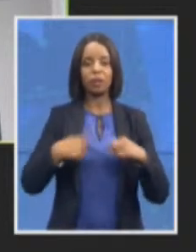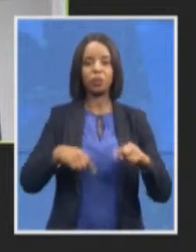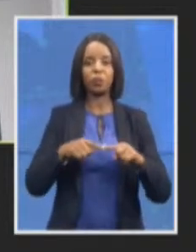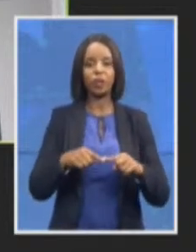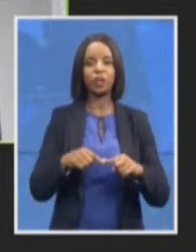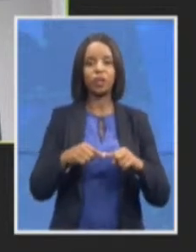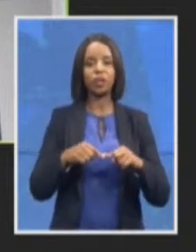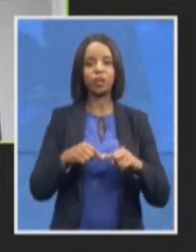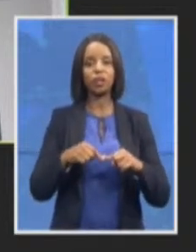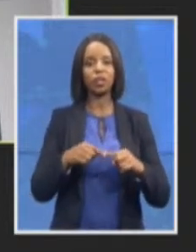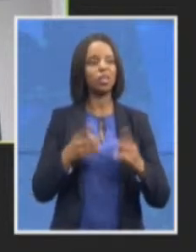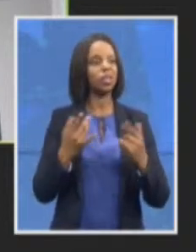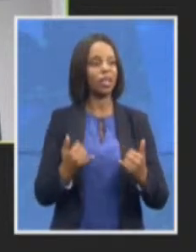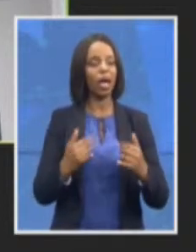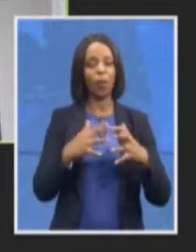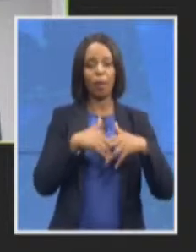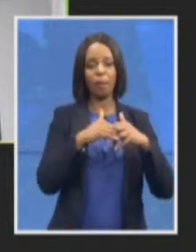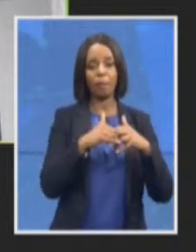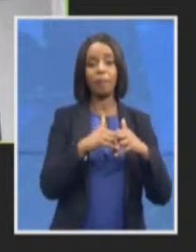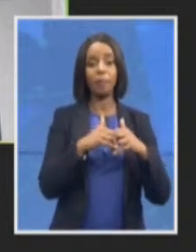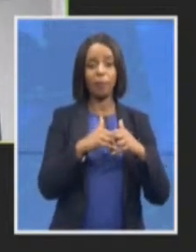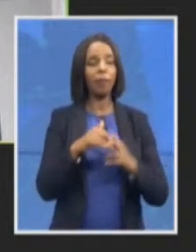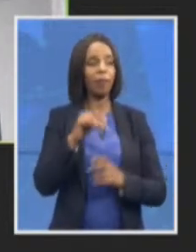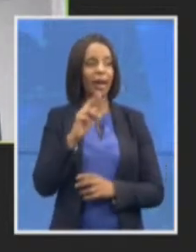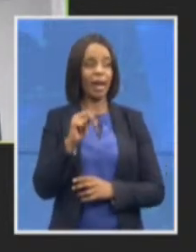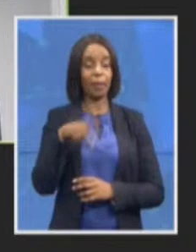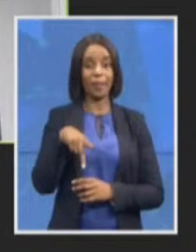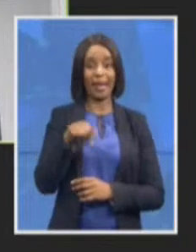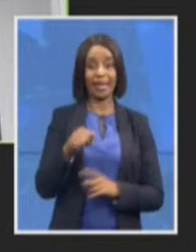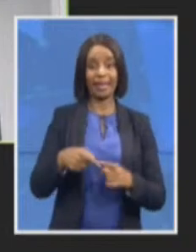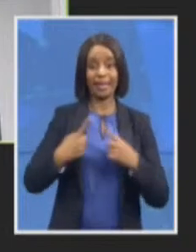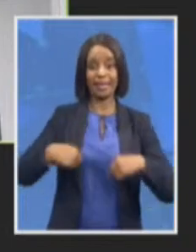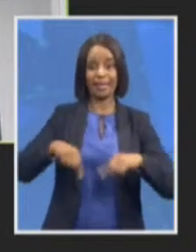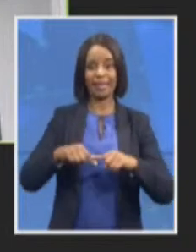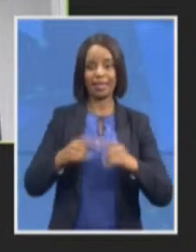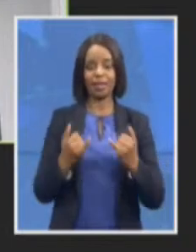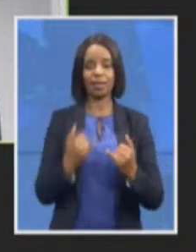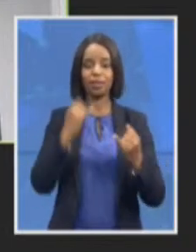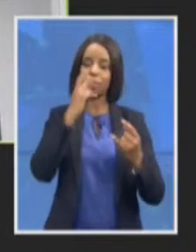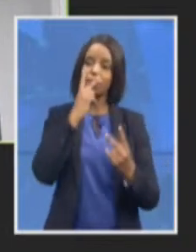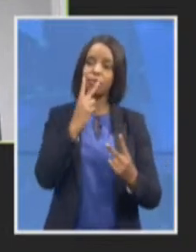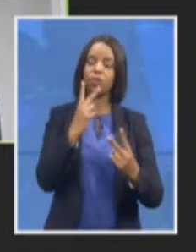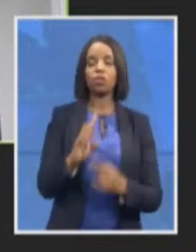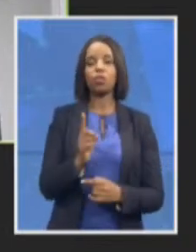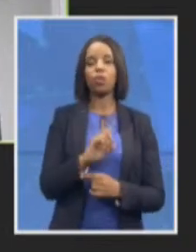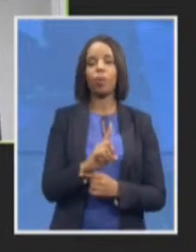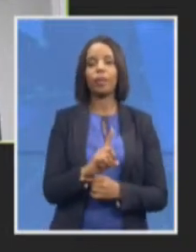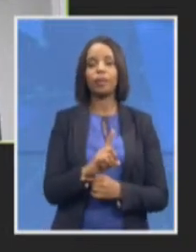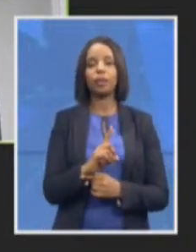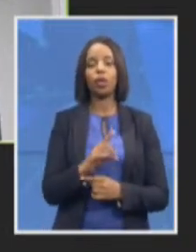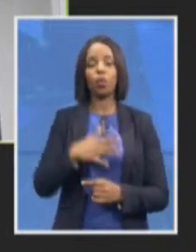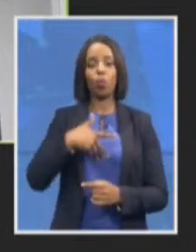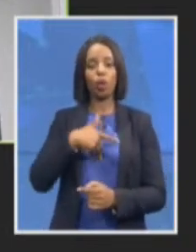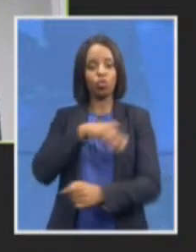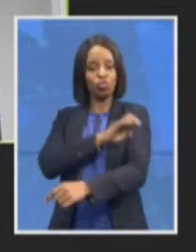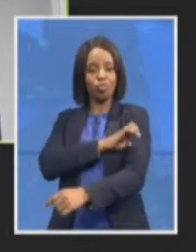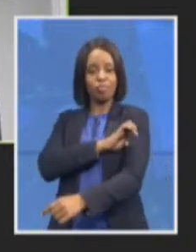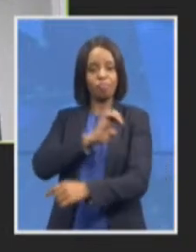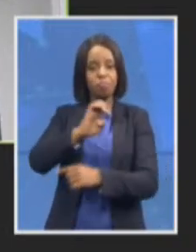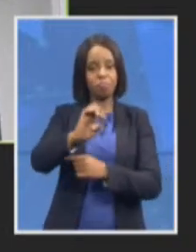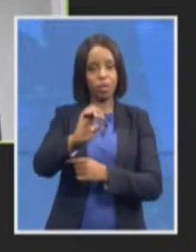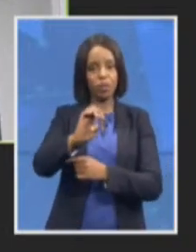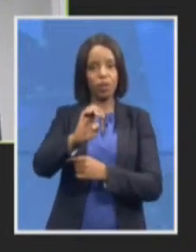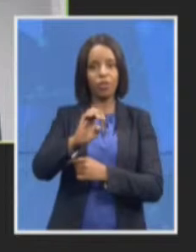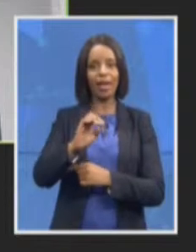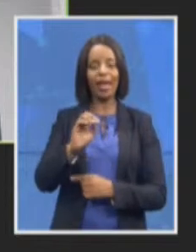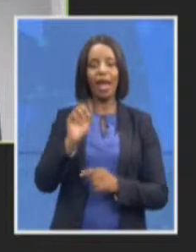at we've developed guidelines we're looking at really empowering prosecutors to resist these attempts but at the end